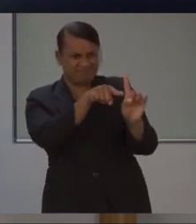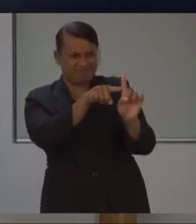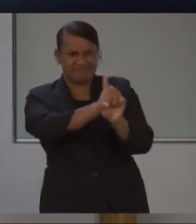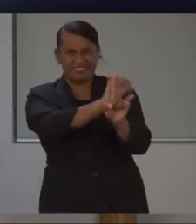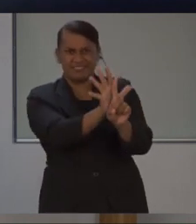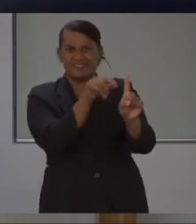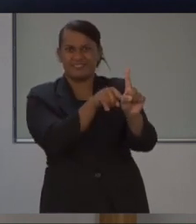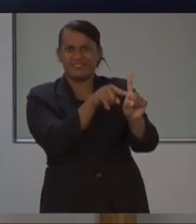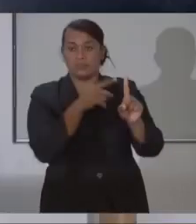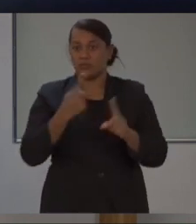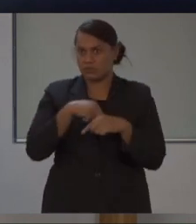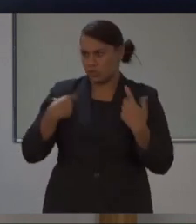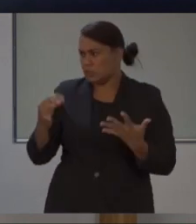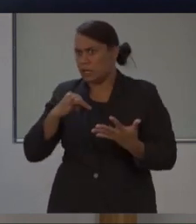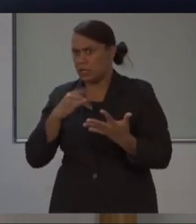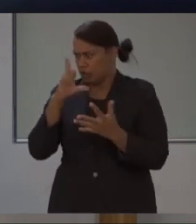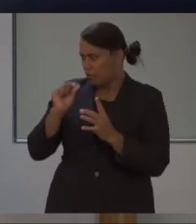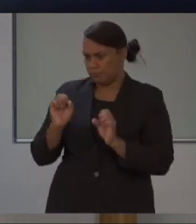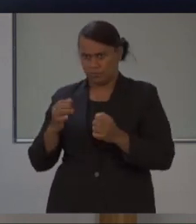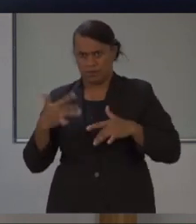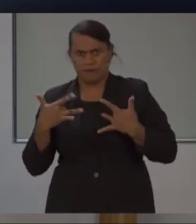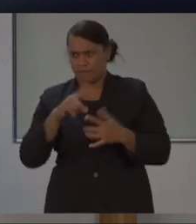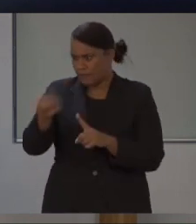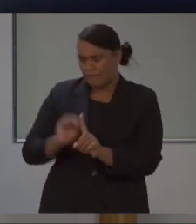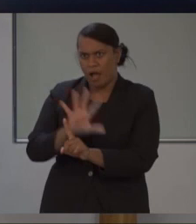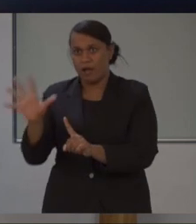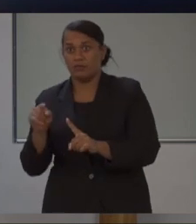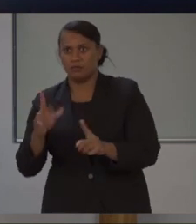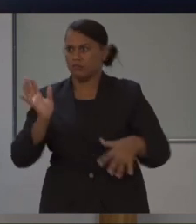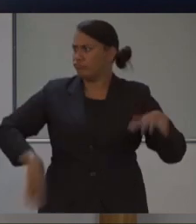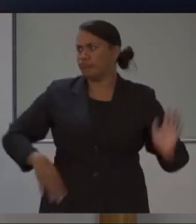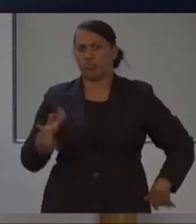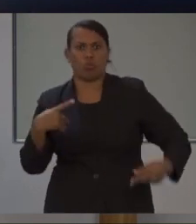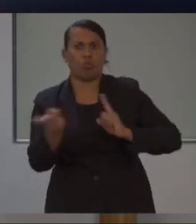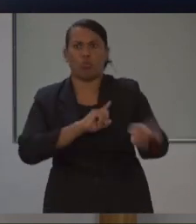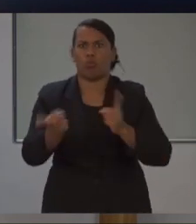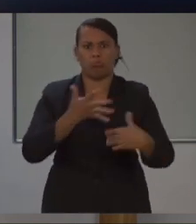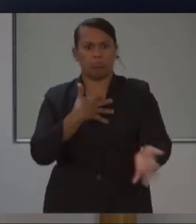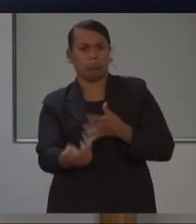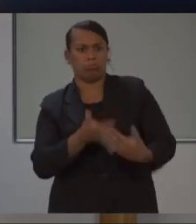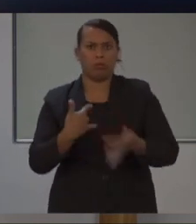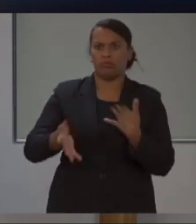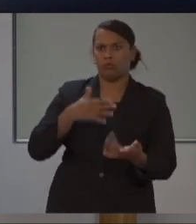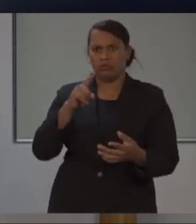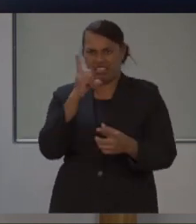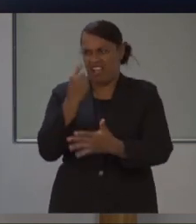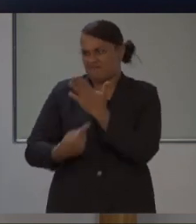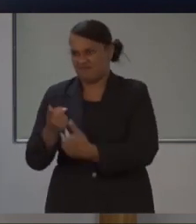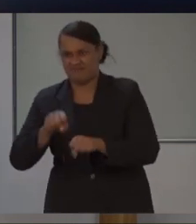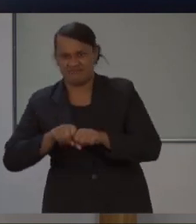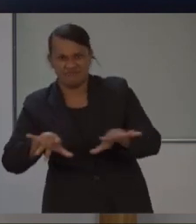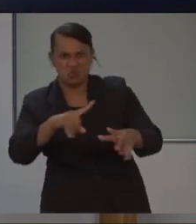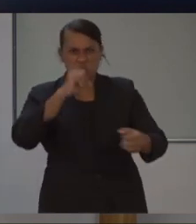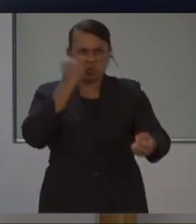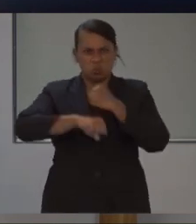But if we lull ourselves into complacency, that would all too tragically change. Across the